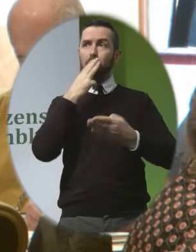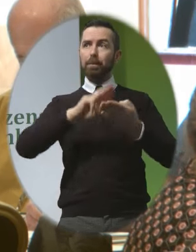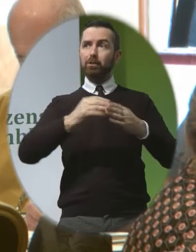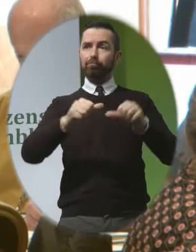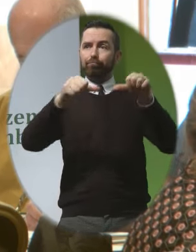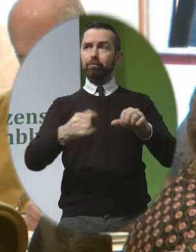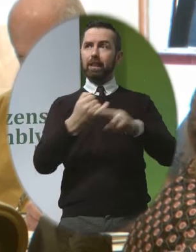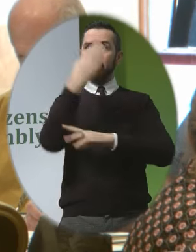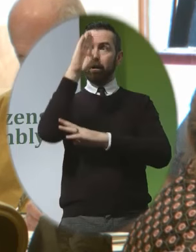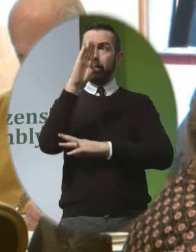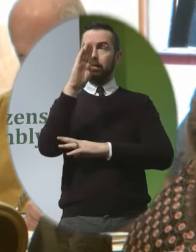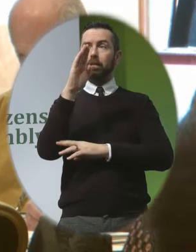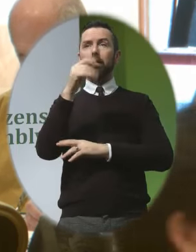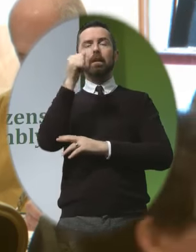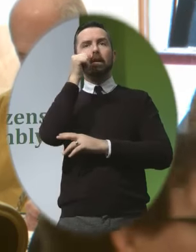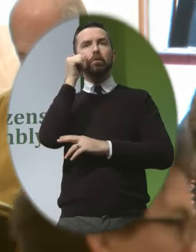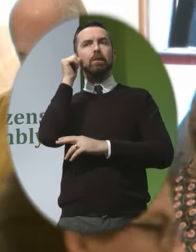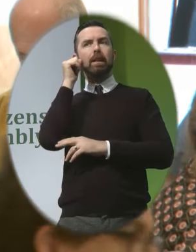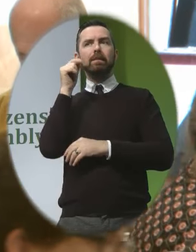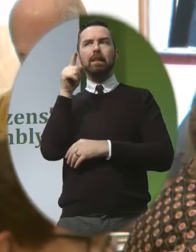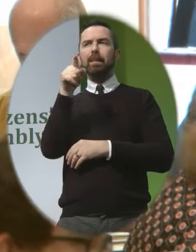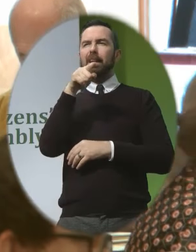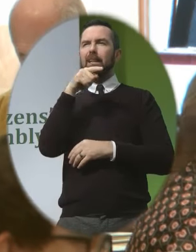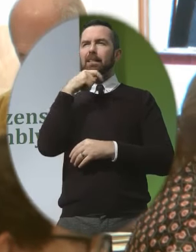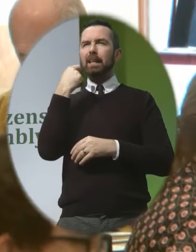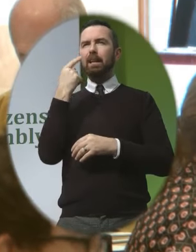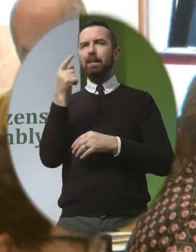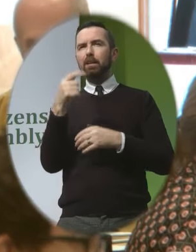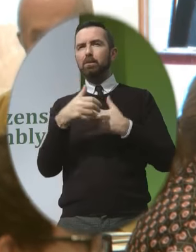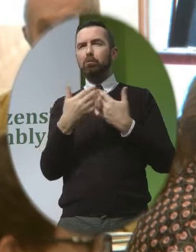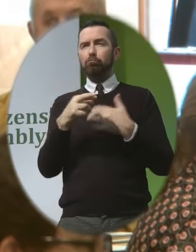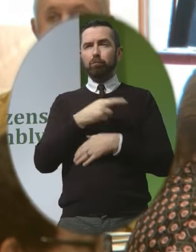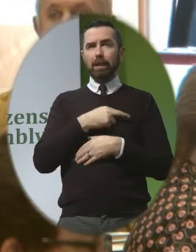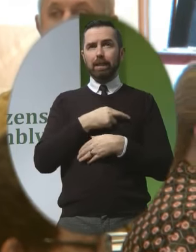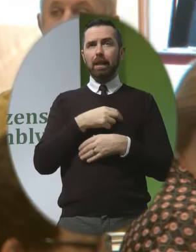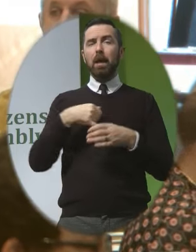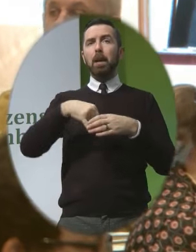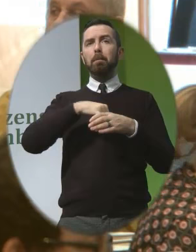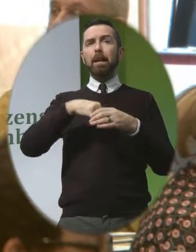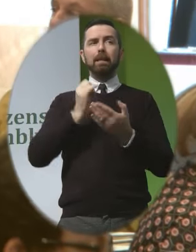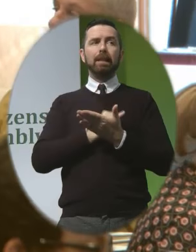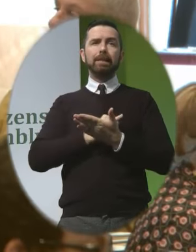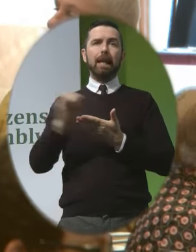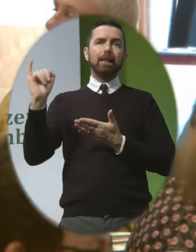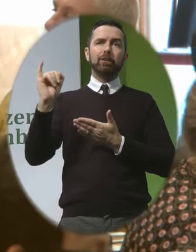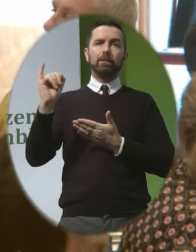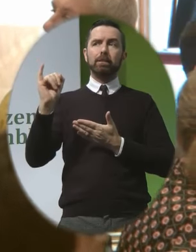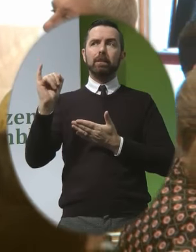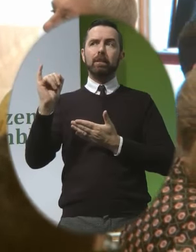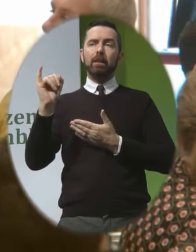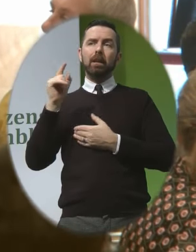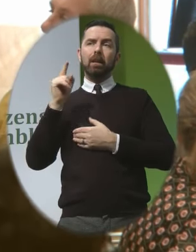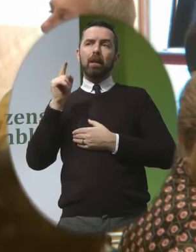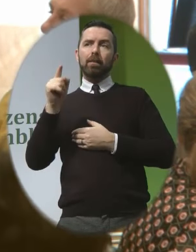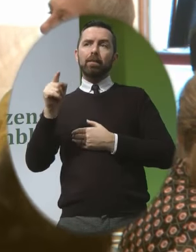Yesterday this was described as venturing into medical negligence Is it the case that nurses, doctors and midwives Are